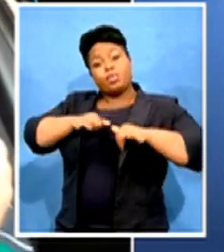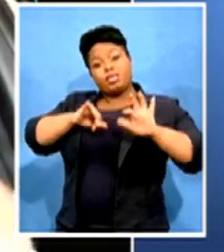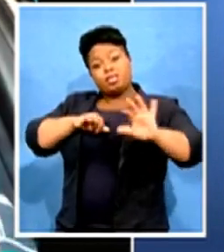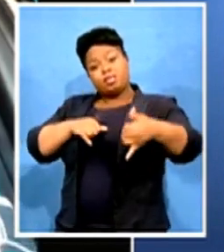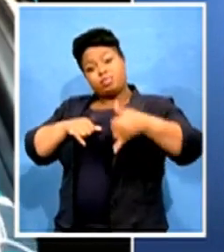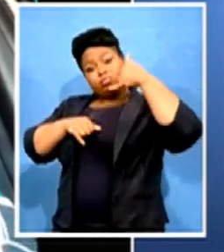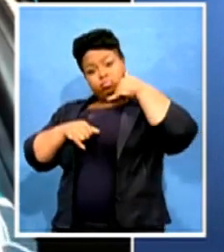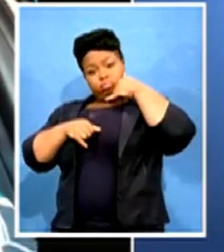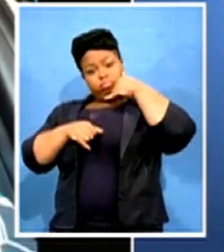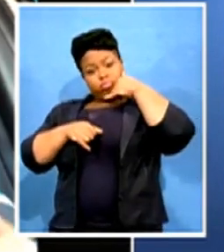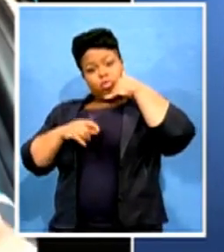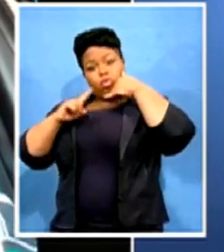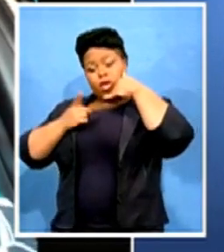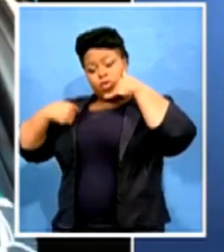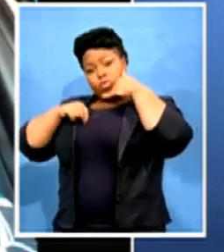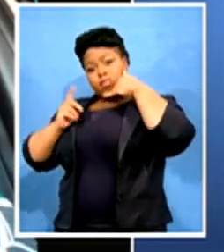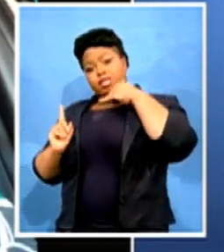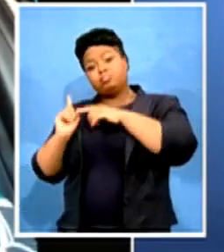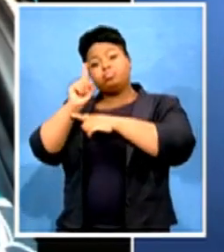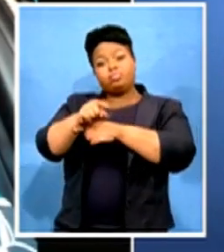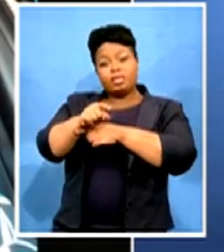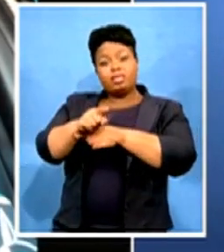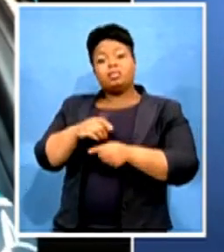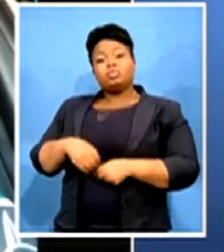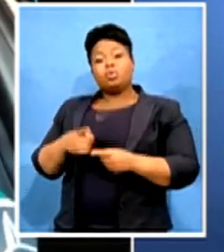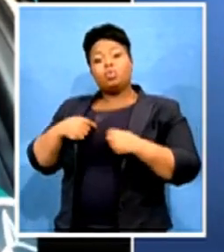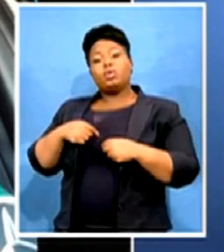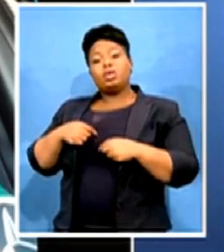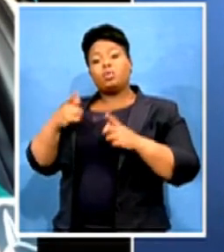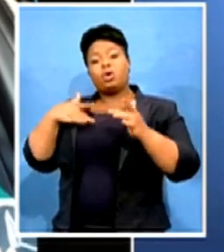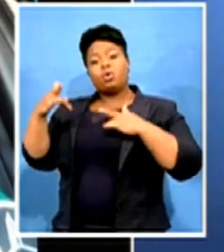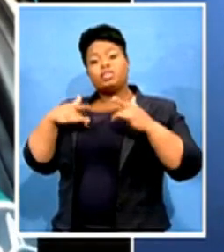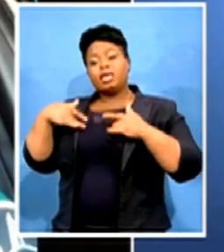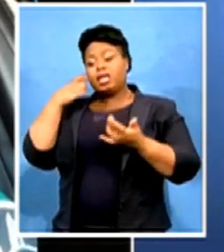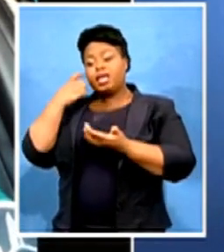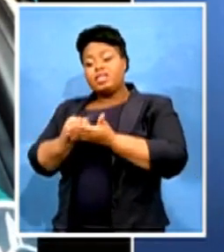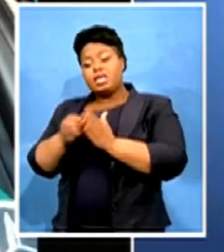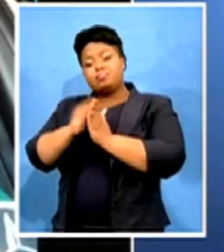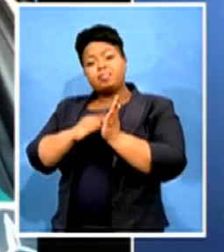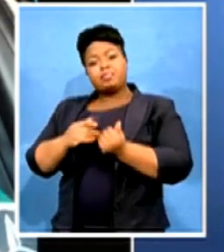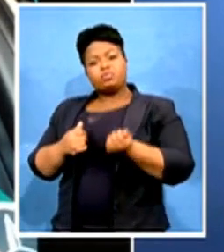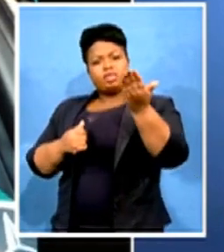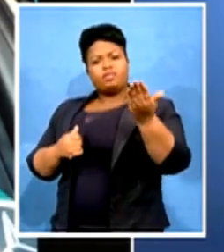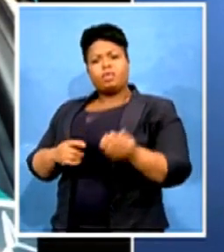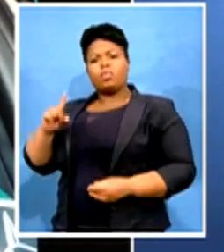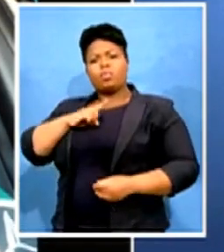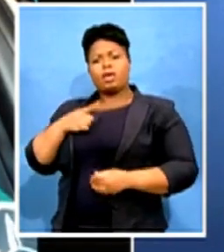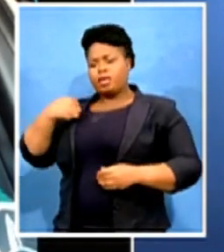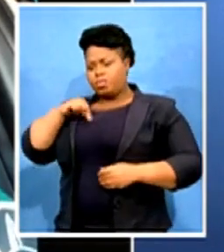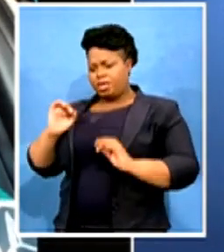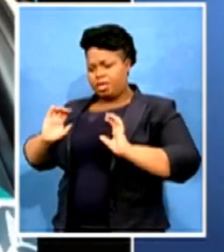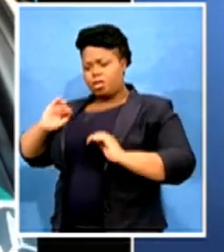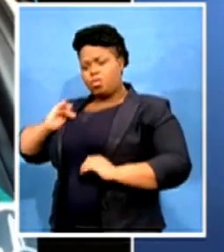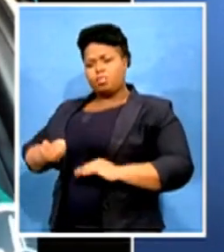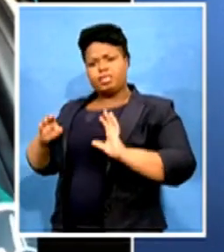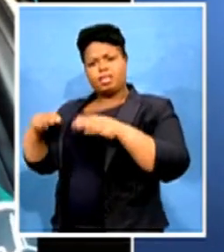we put our case with evidence on the table because we are the league. And it can't be that when we see